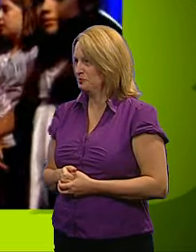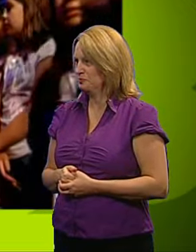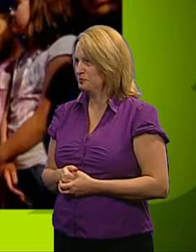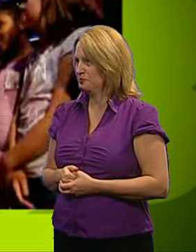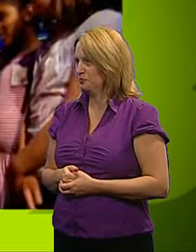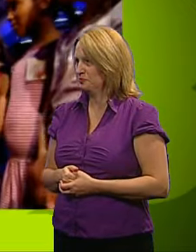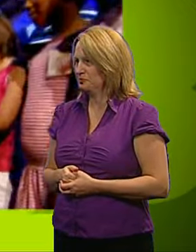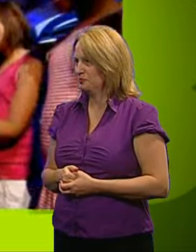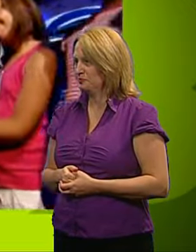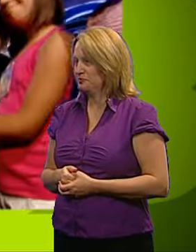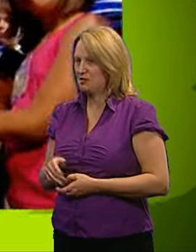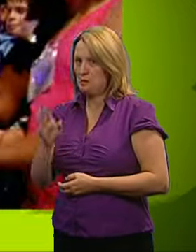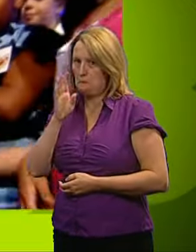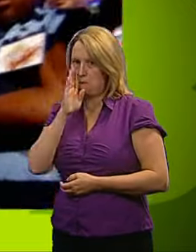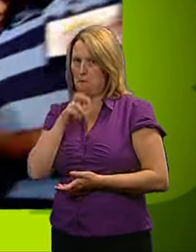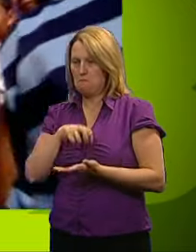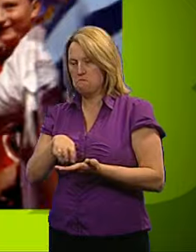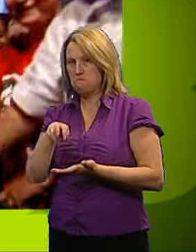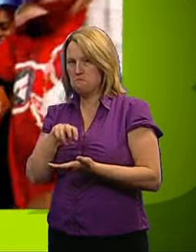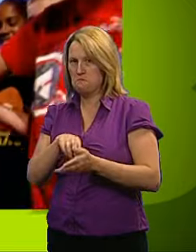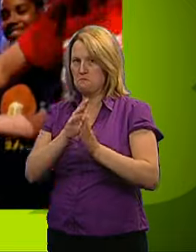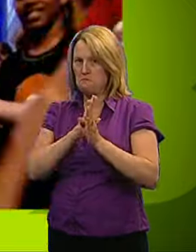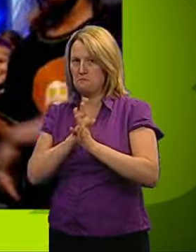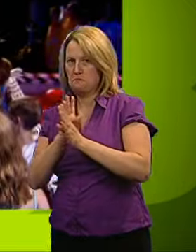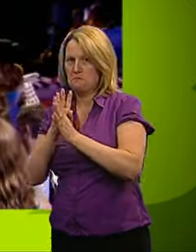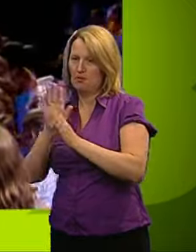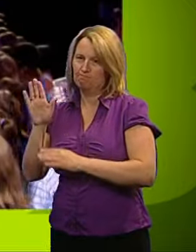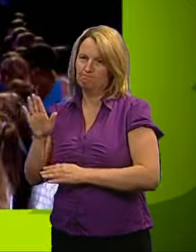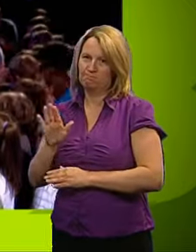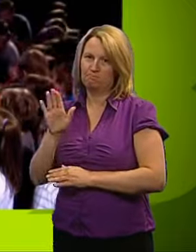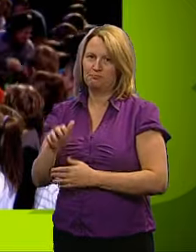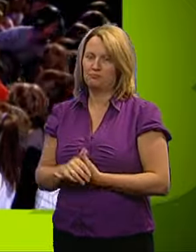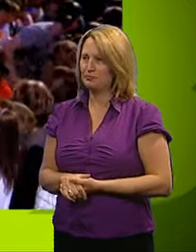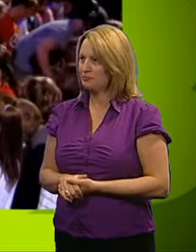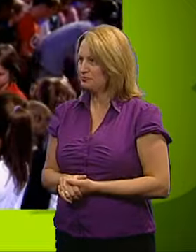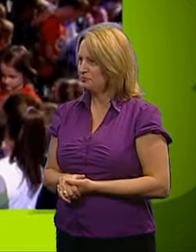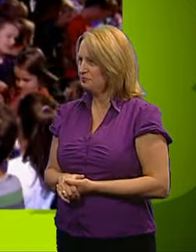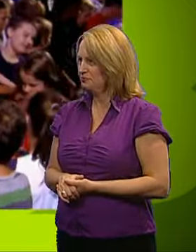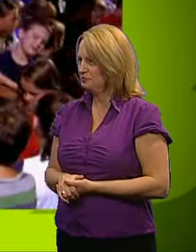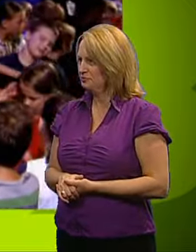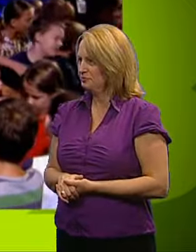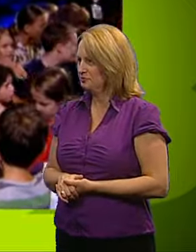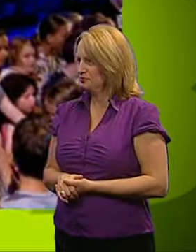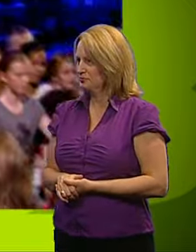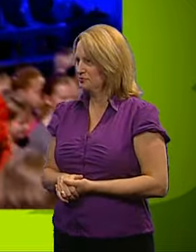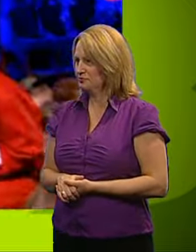Console them for they are sad. They are sad. Console them. Boom!